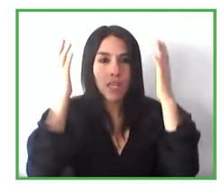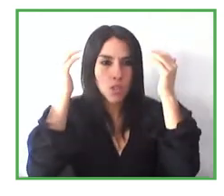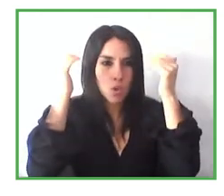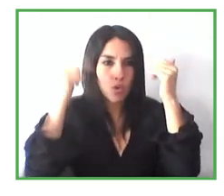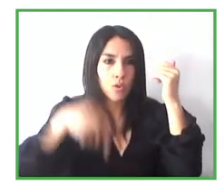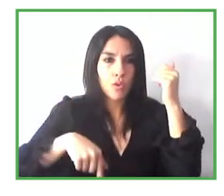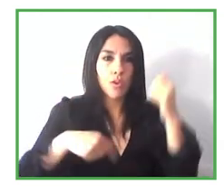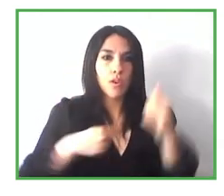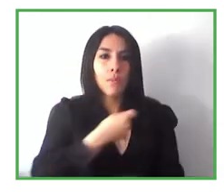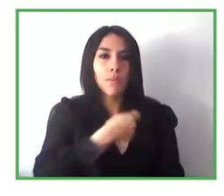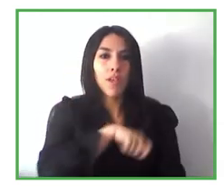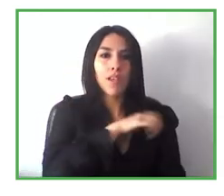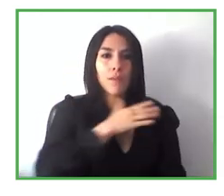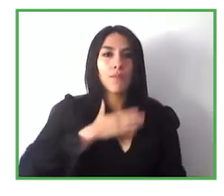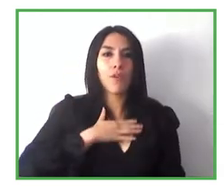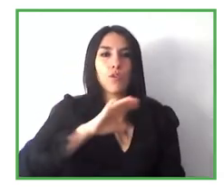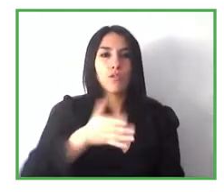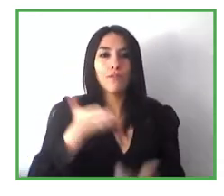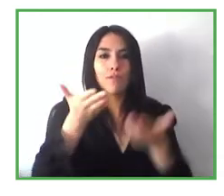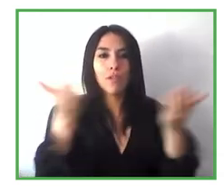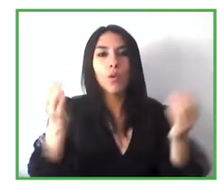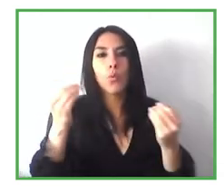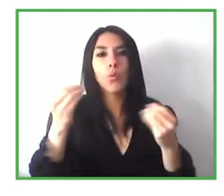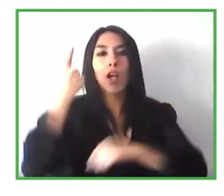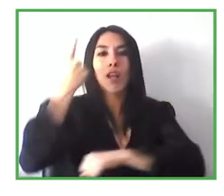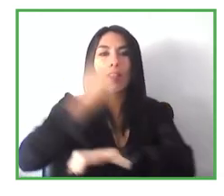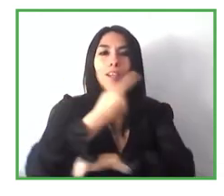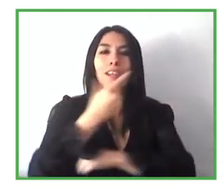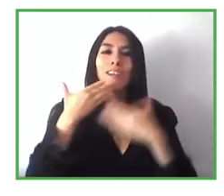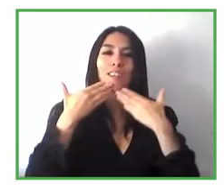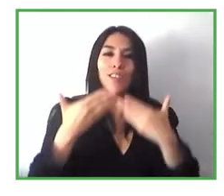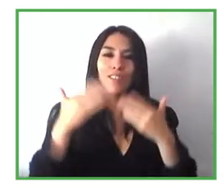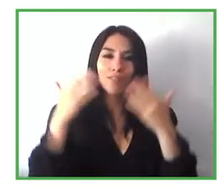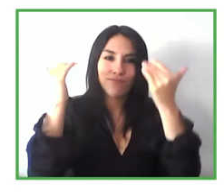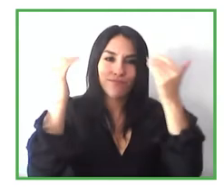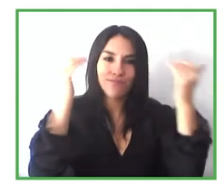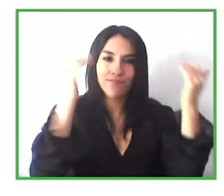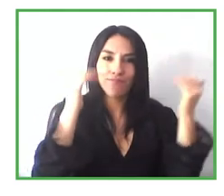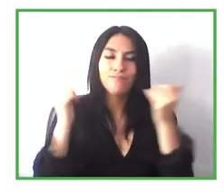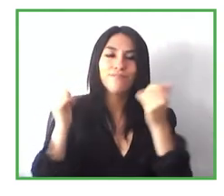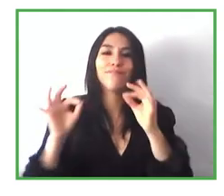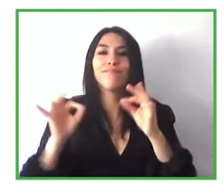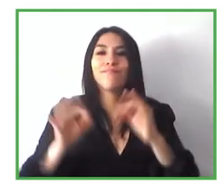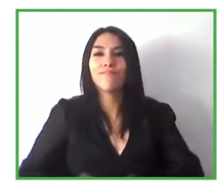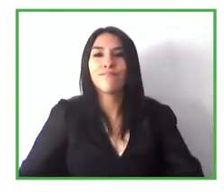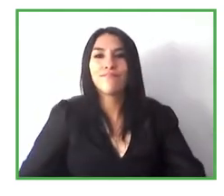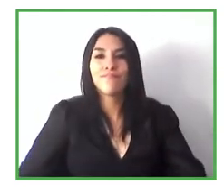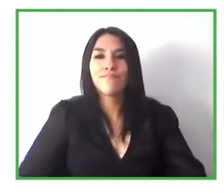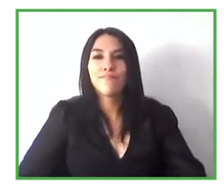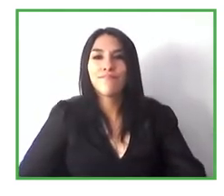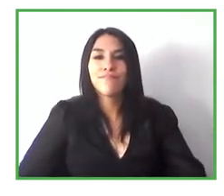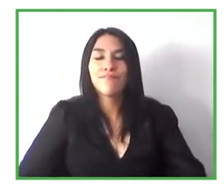greet you from Spain and have a great day. Thank you very much. Thank you. Thank you. you.